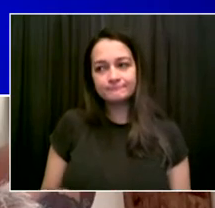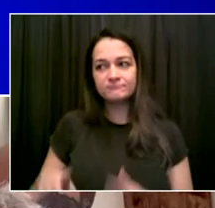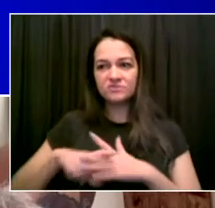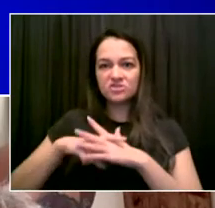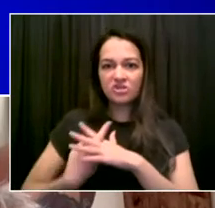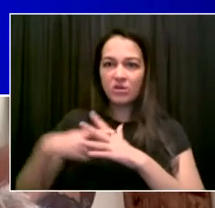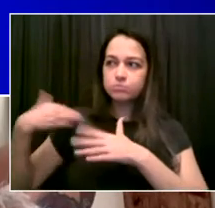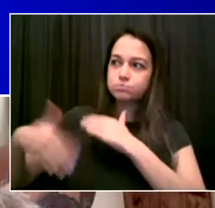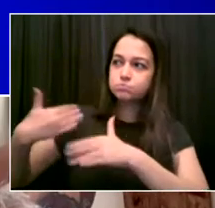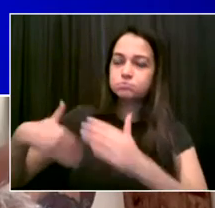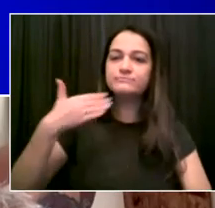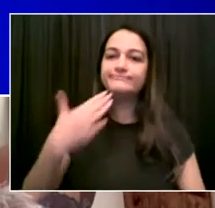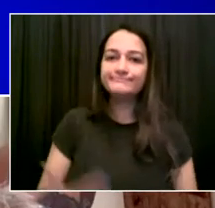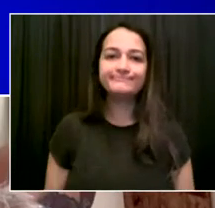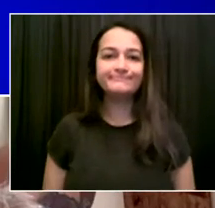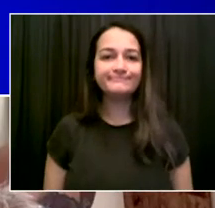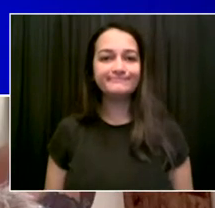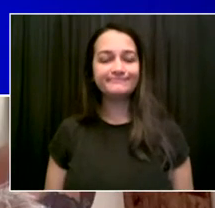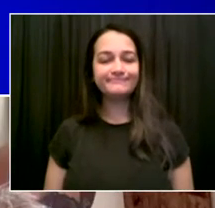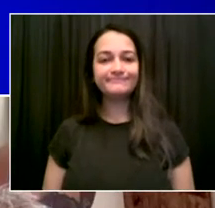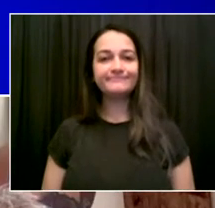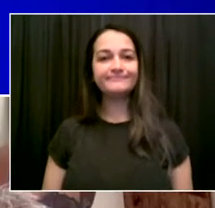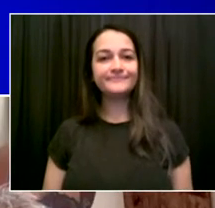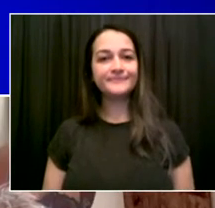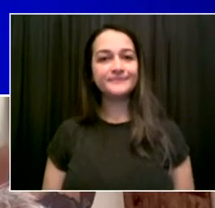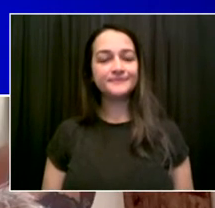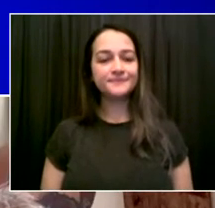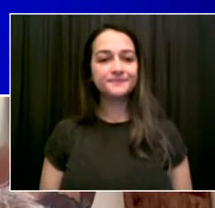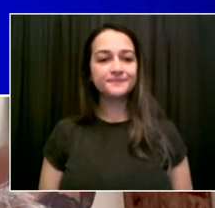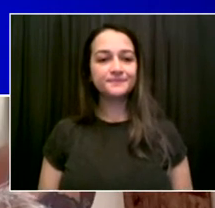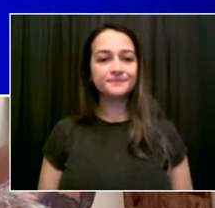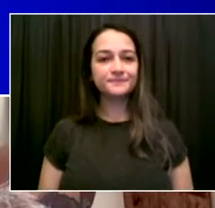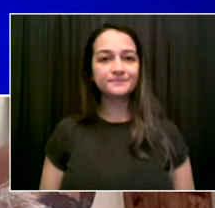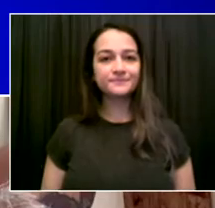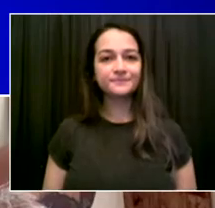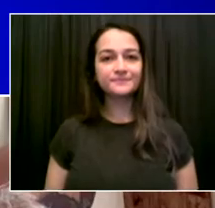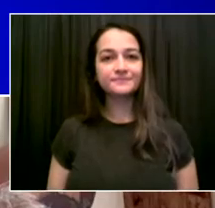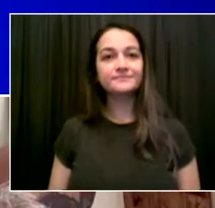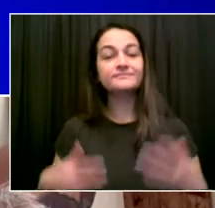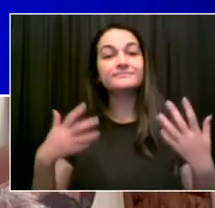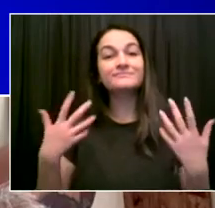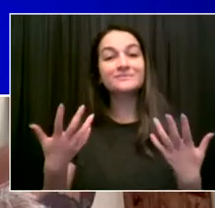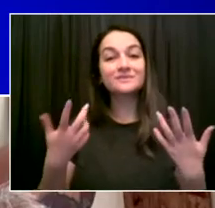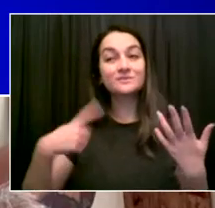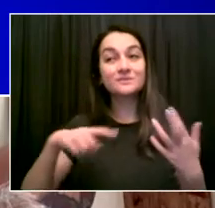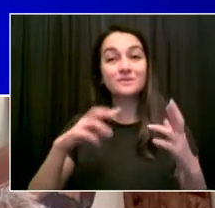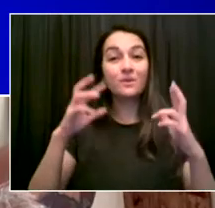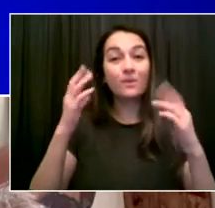other businesses to do the same thing you've done successfully. So, thank you, as always, for your leadership, Liz.